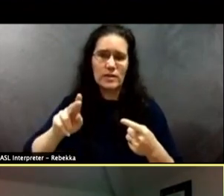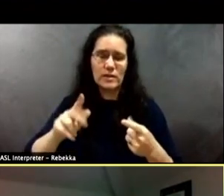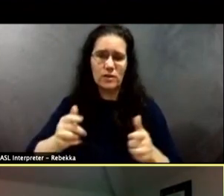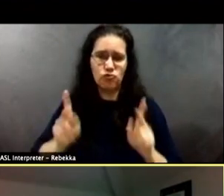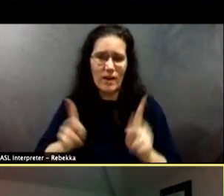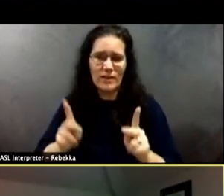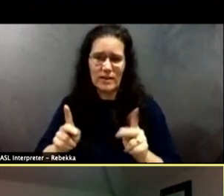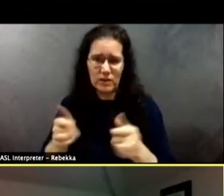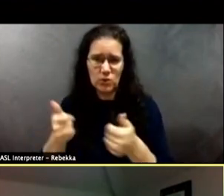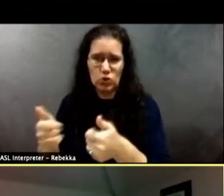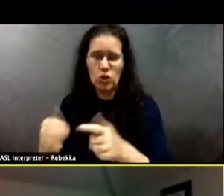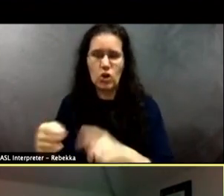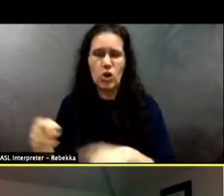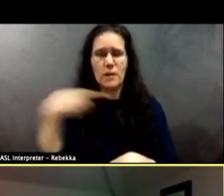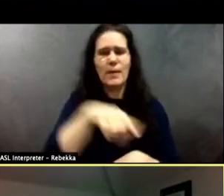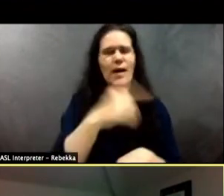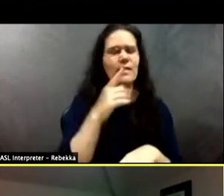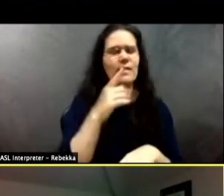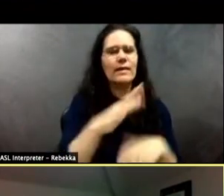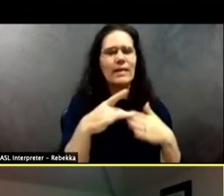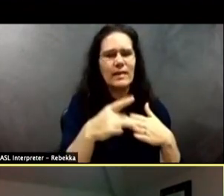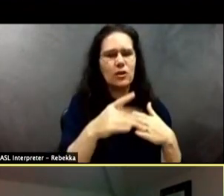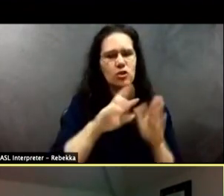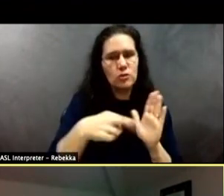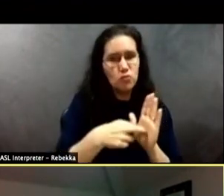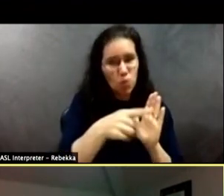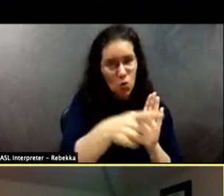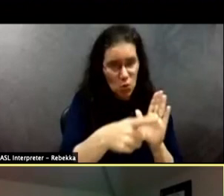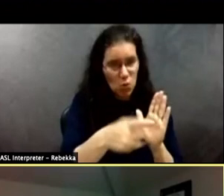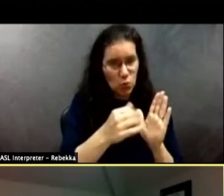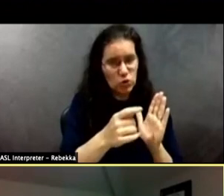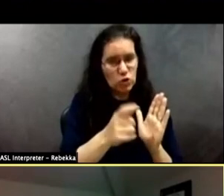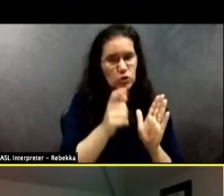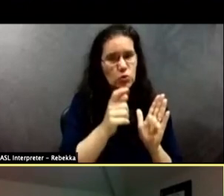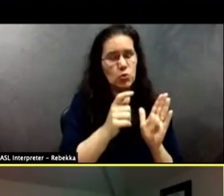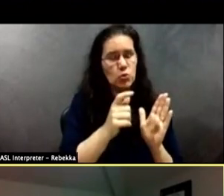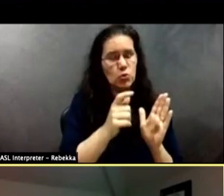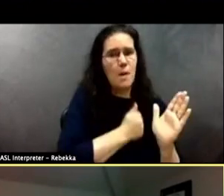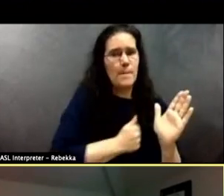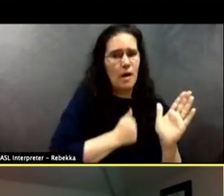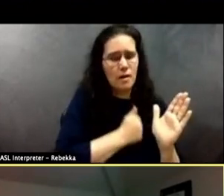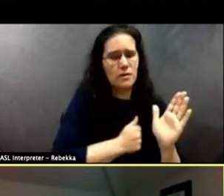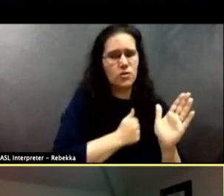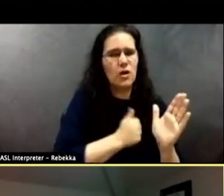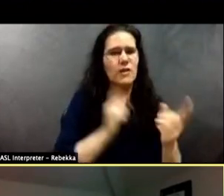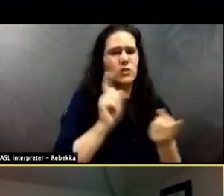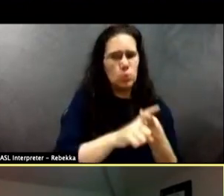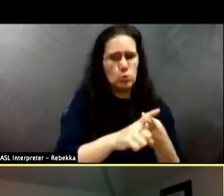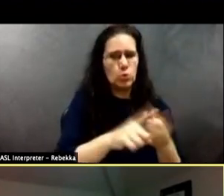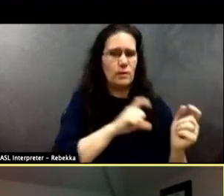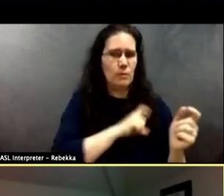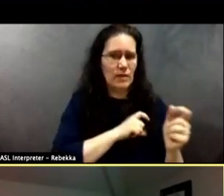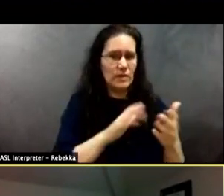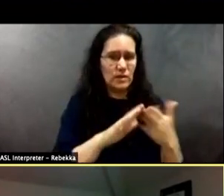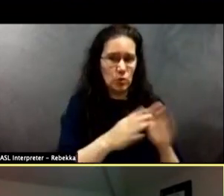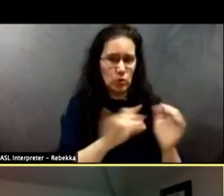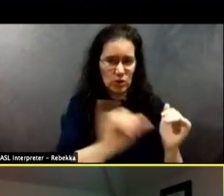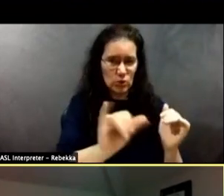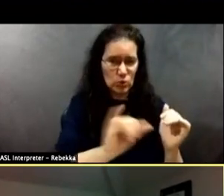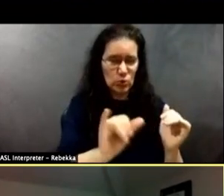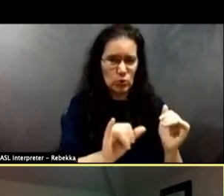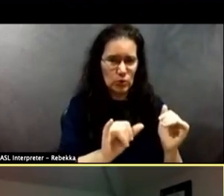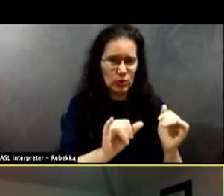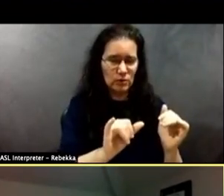think in the leadership role that you have, I mean, would you be willing to also put yourself out there to the police community and disavow